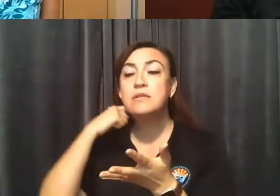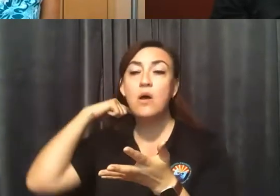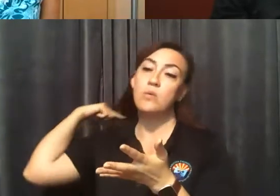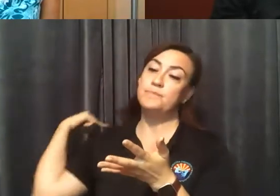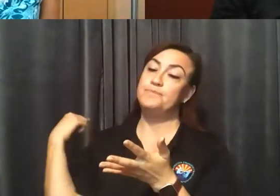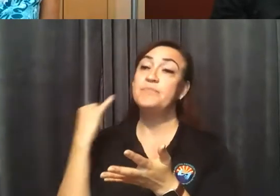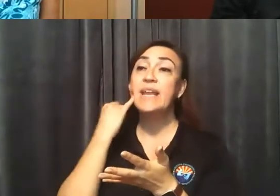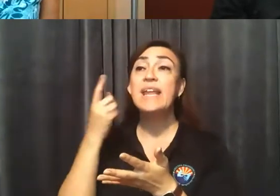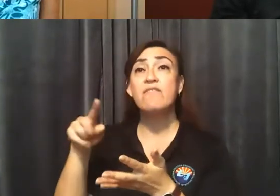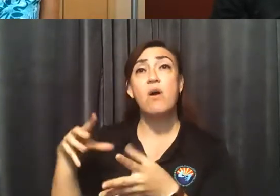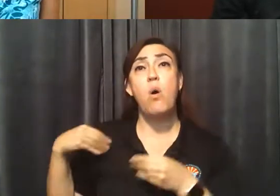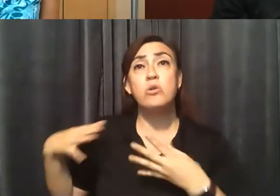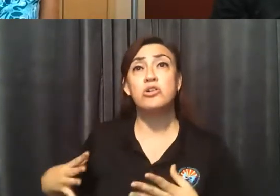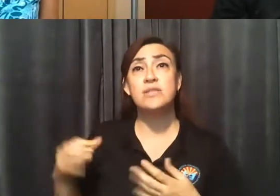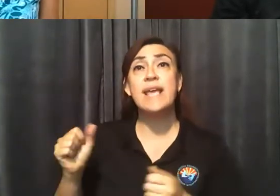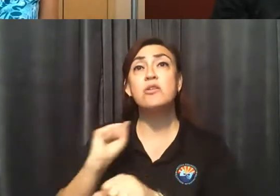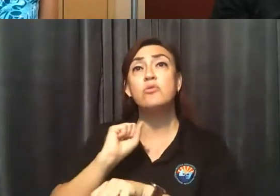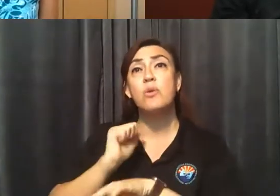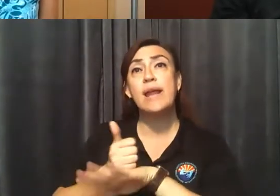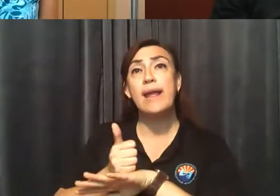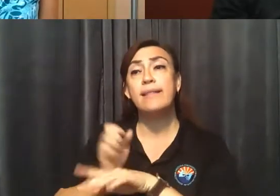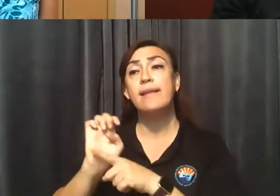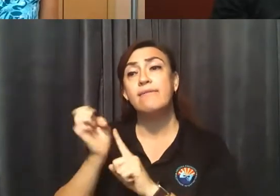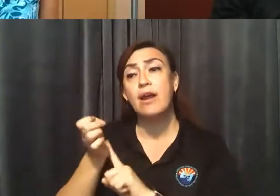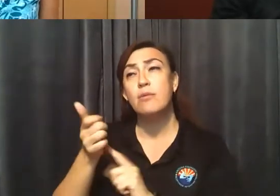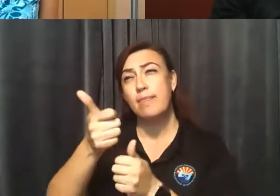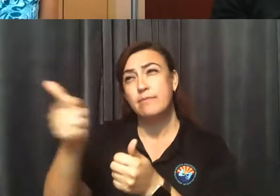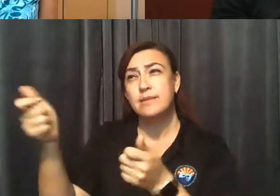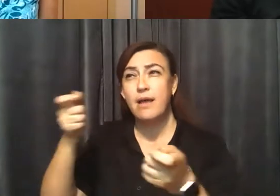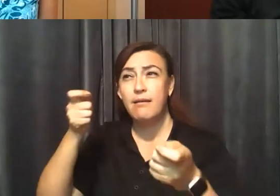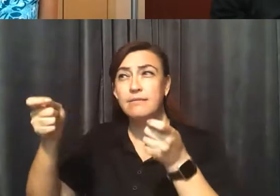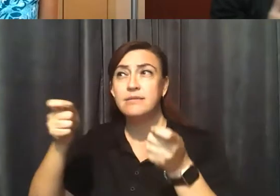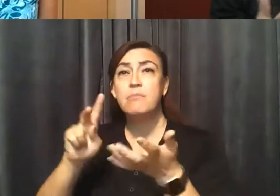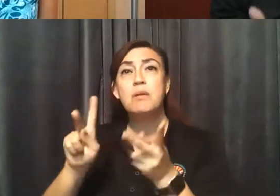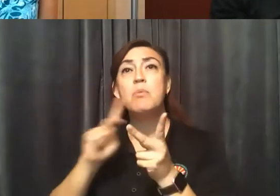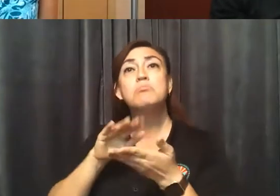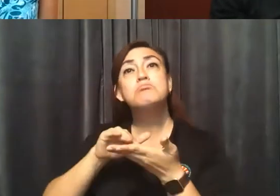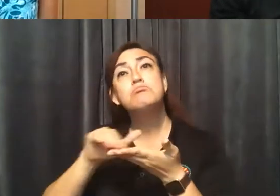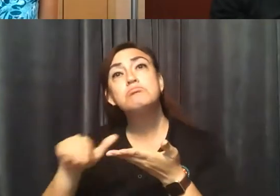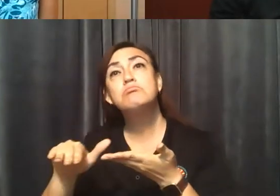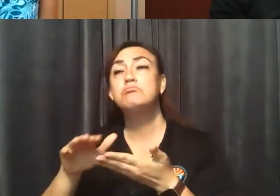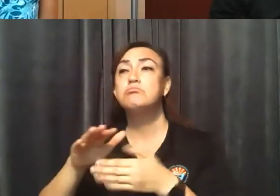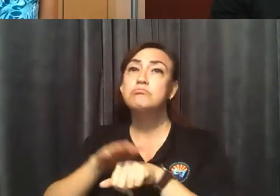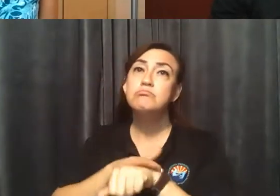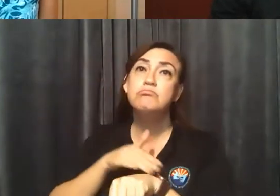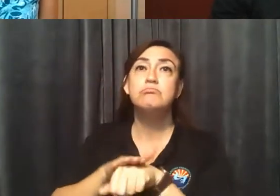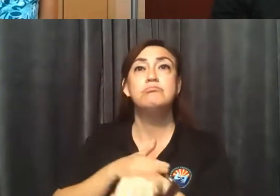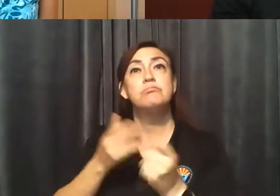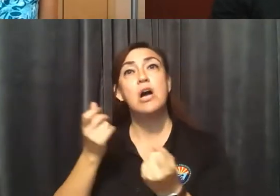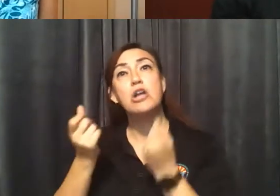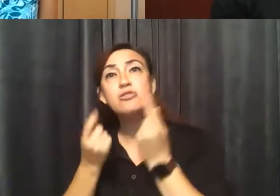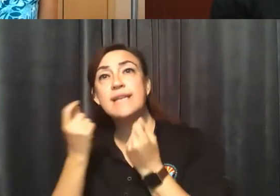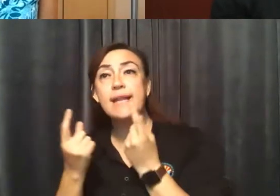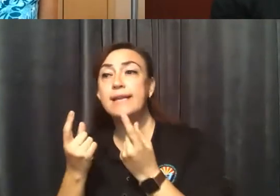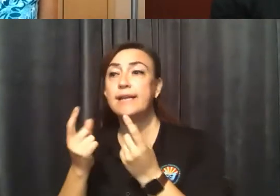can create the kind of environment where there's grace, understanding, you know, the realization that some of us can't